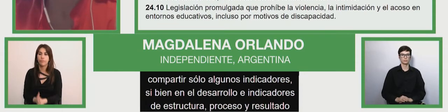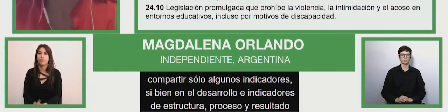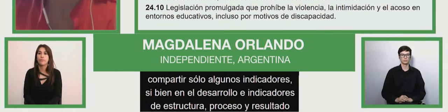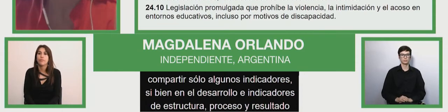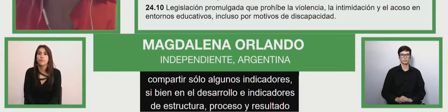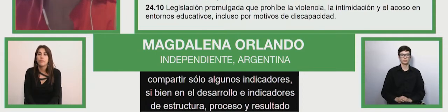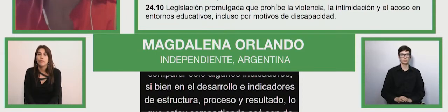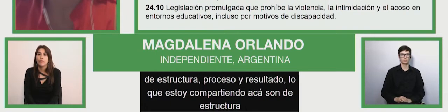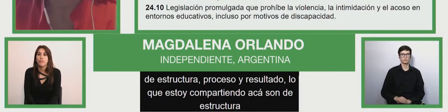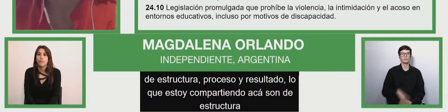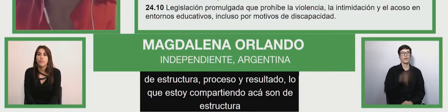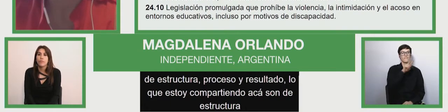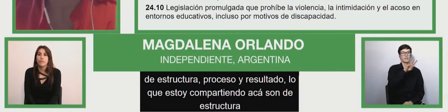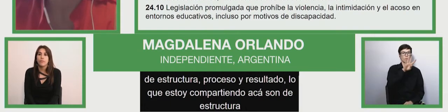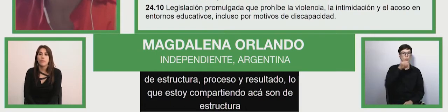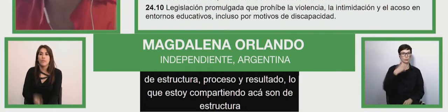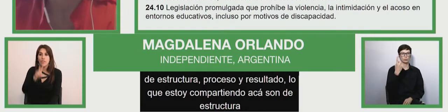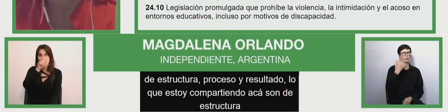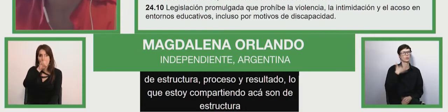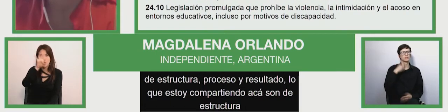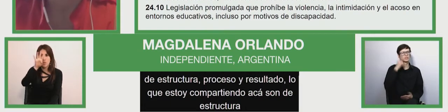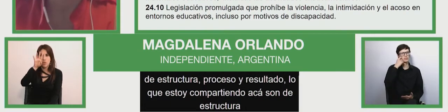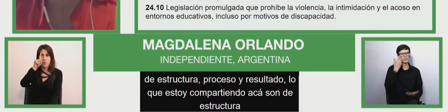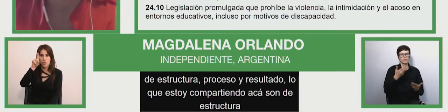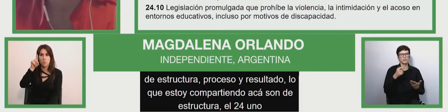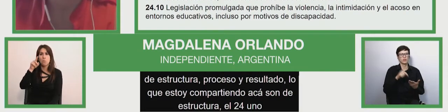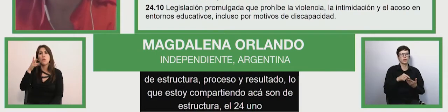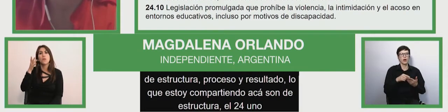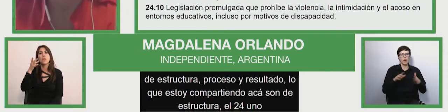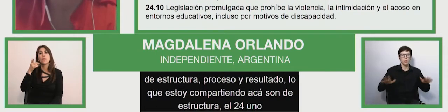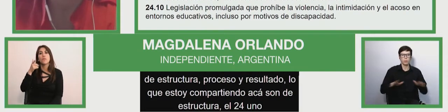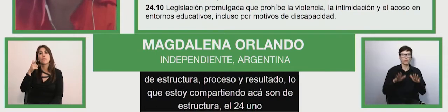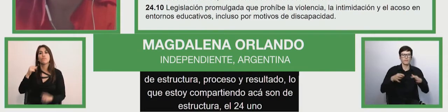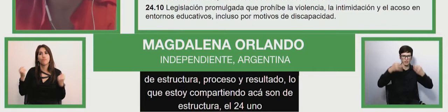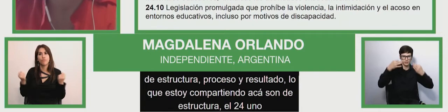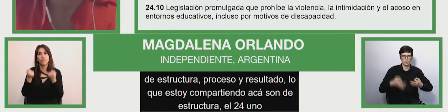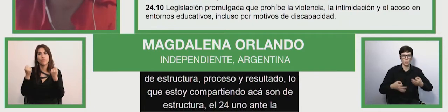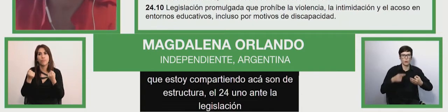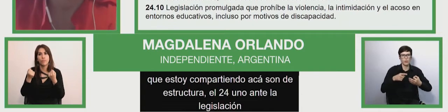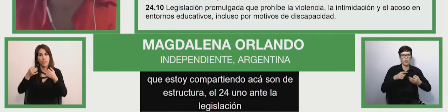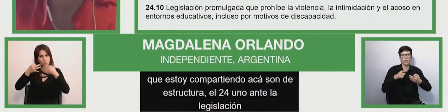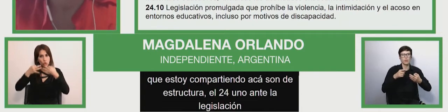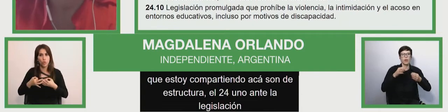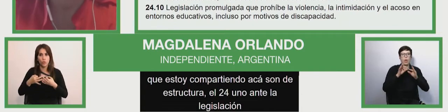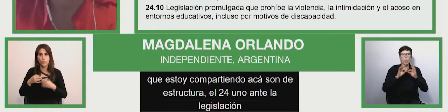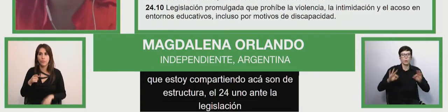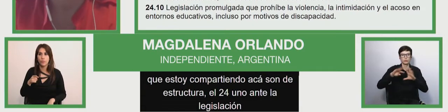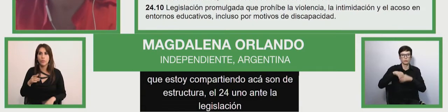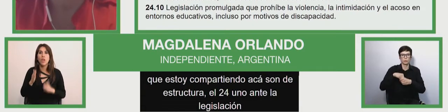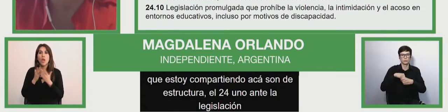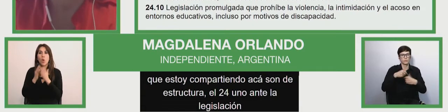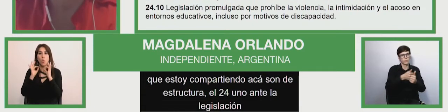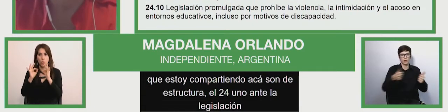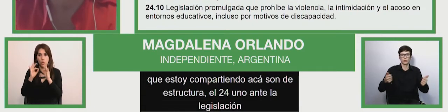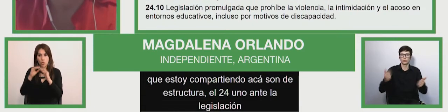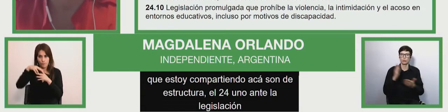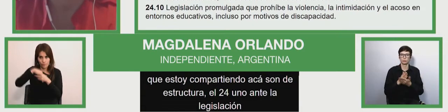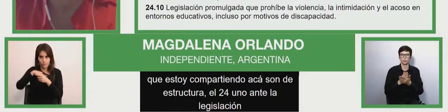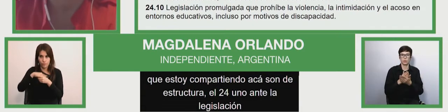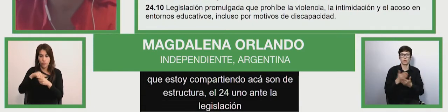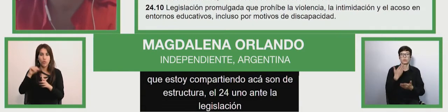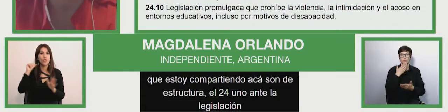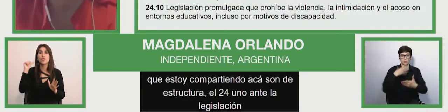24-1 legislates promoted by granting inclusive education for all students including students with disabilities